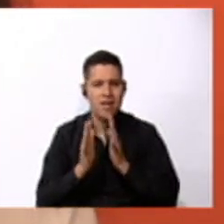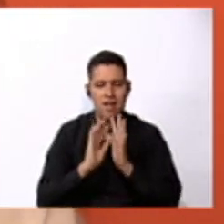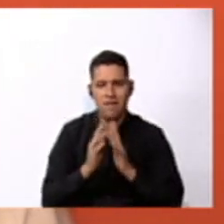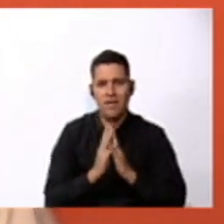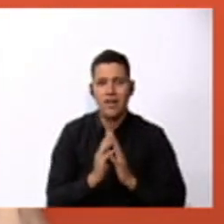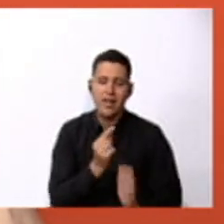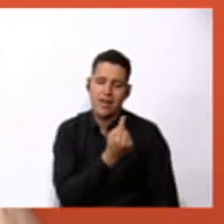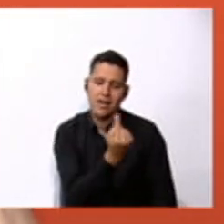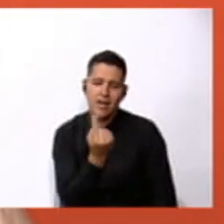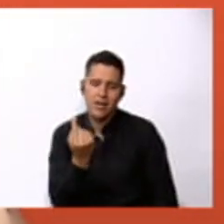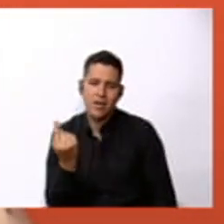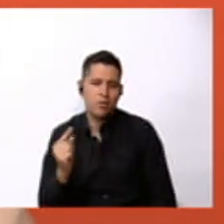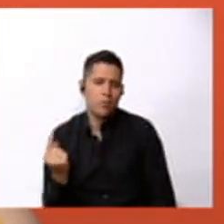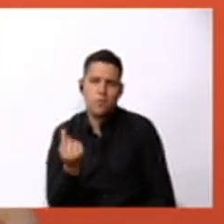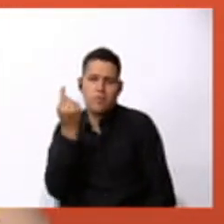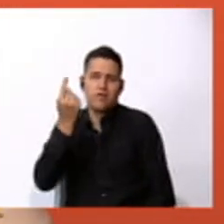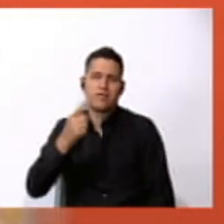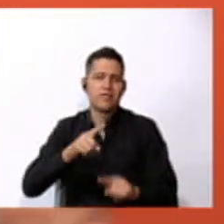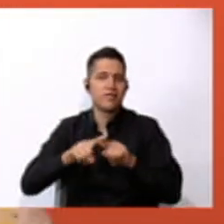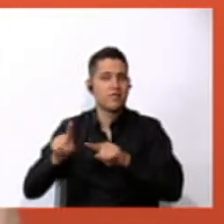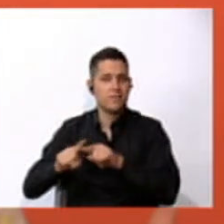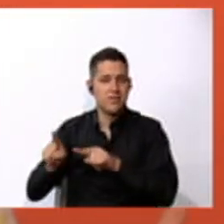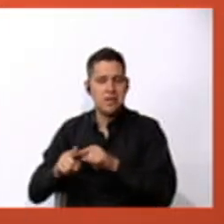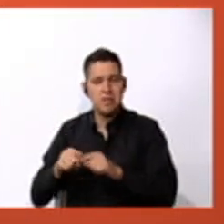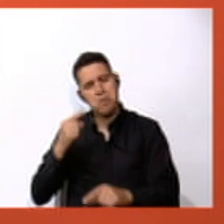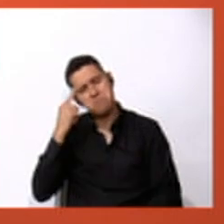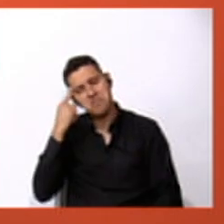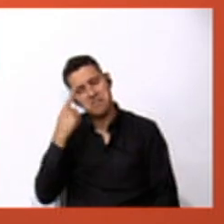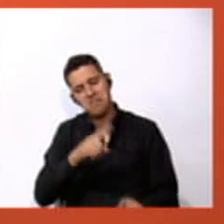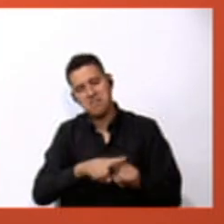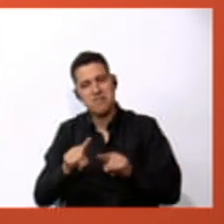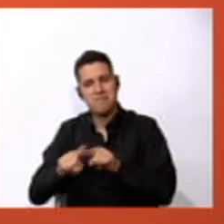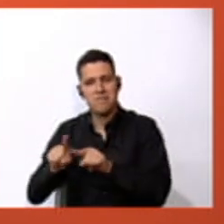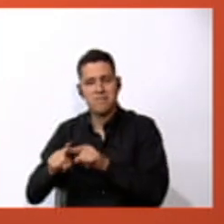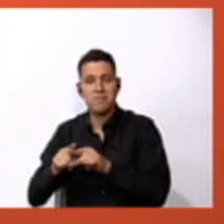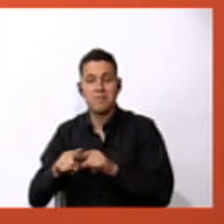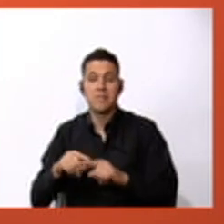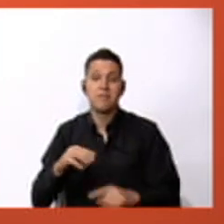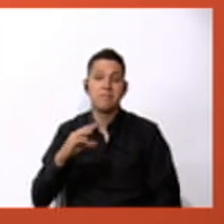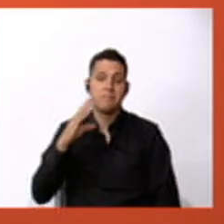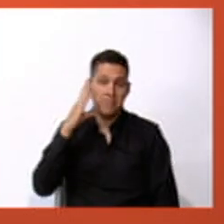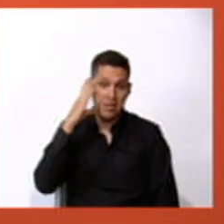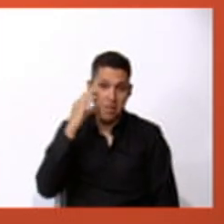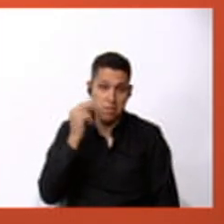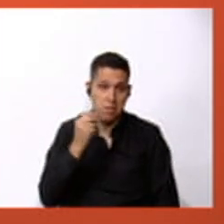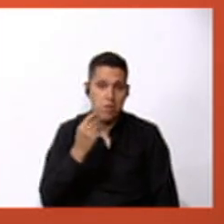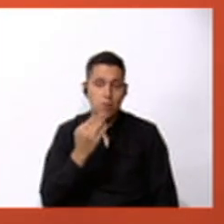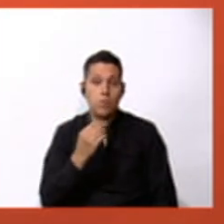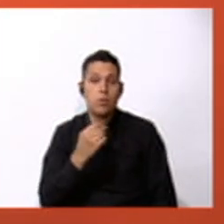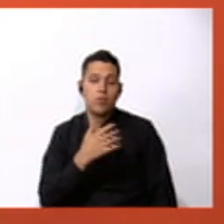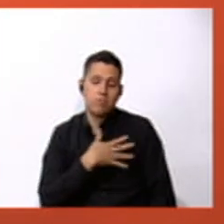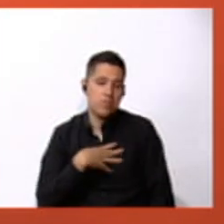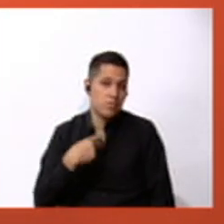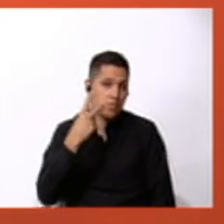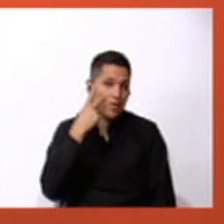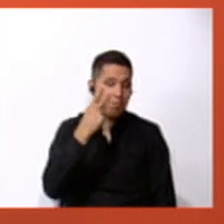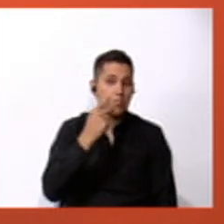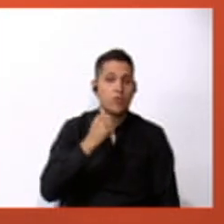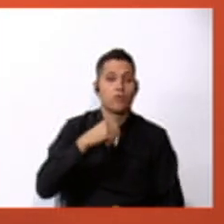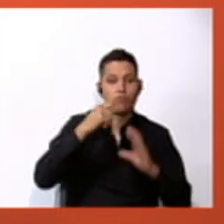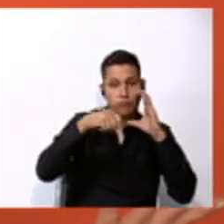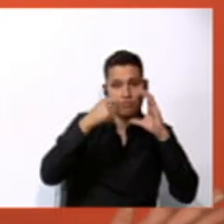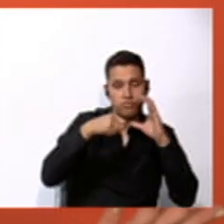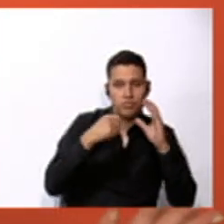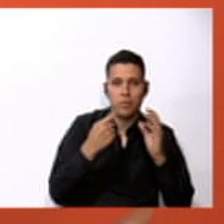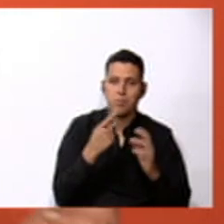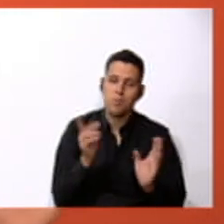town is unique and has different things to do my grandparents wants to see a movie there they don't have a theater around